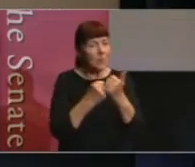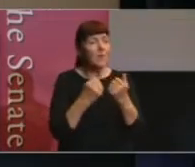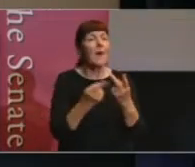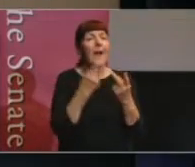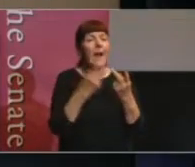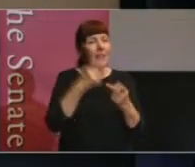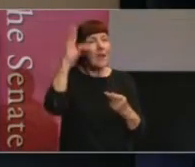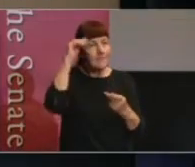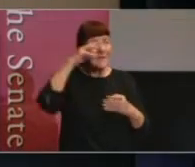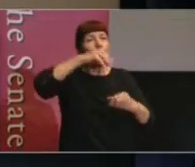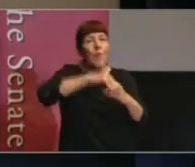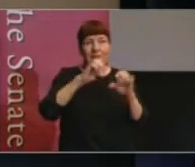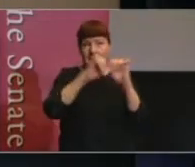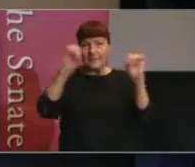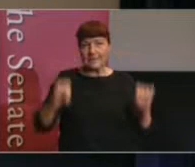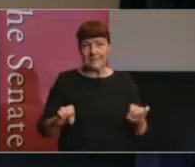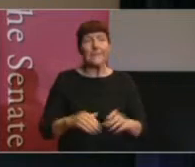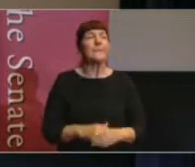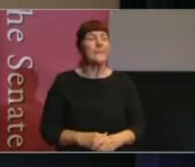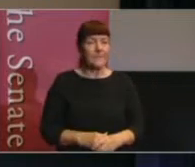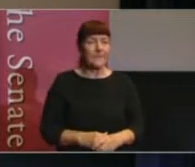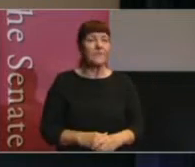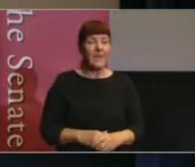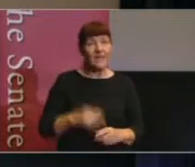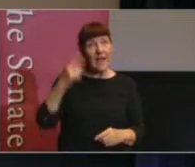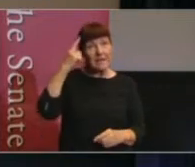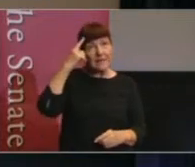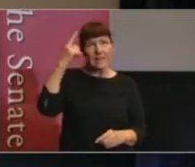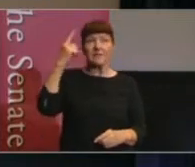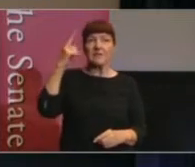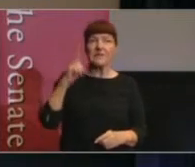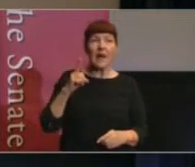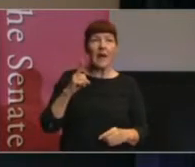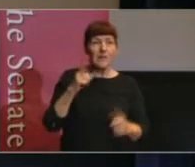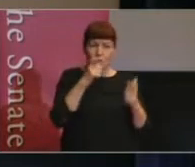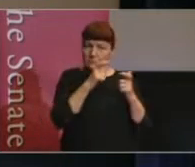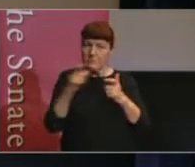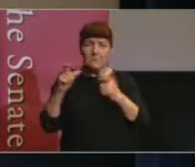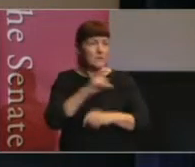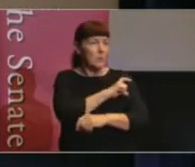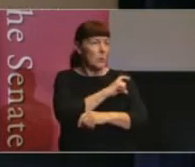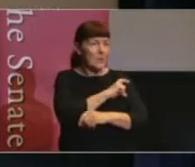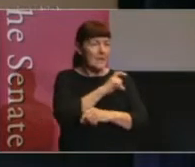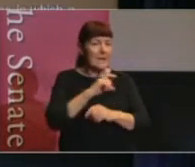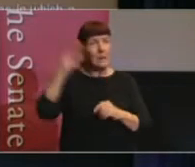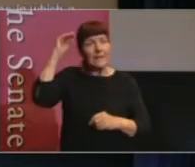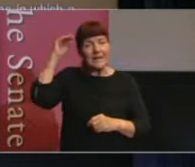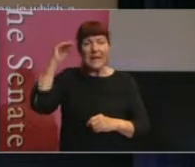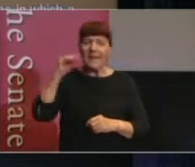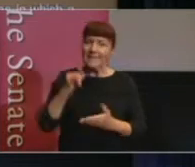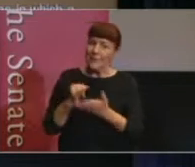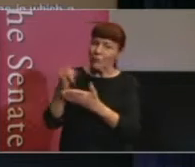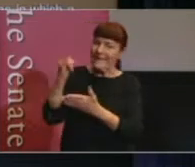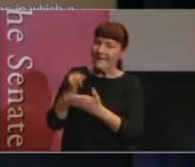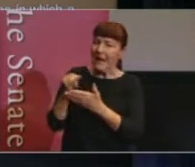system. Now, the Intelligence and Security Committee has been criticised on the grounds of being too close to the